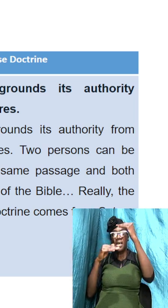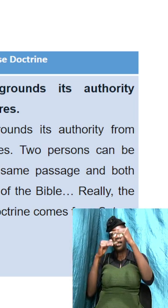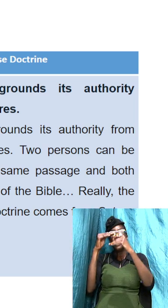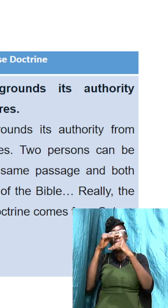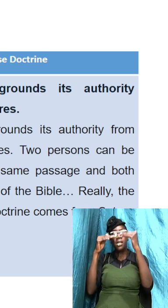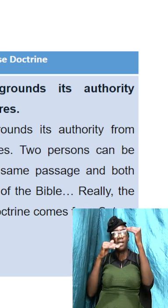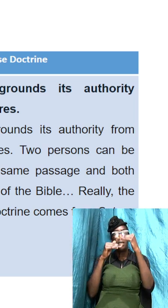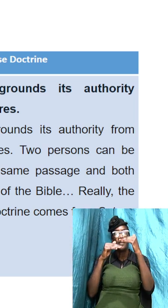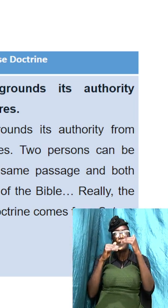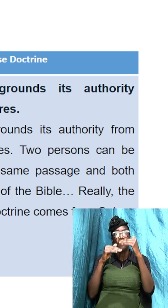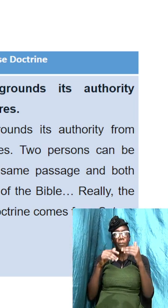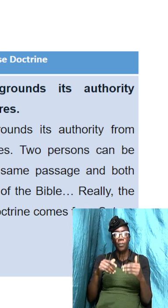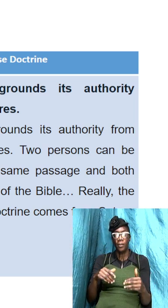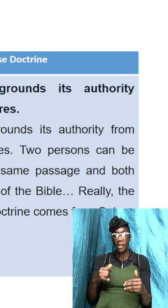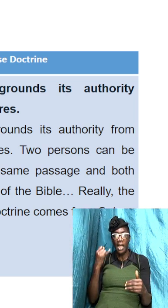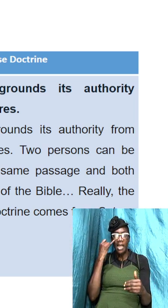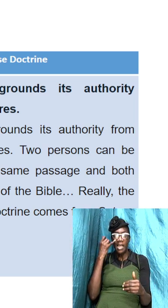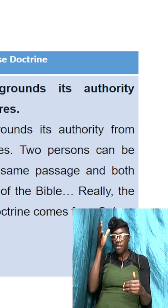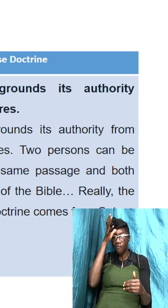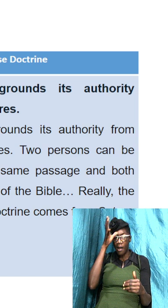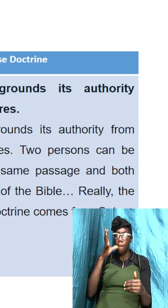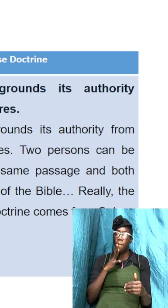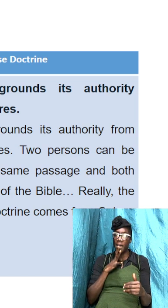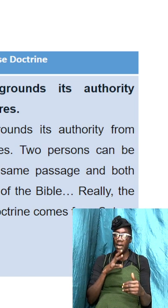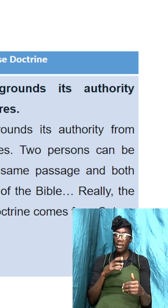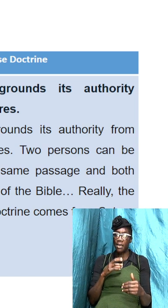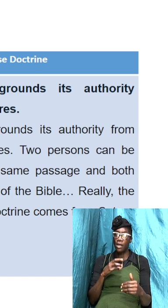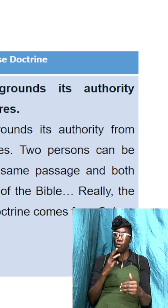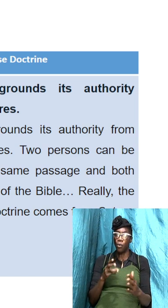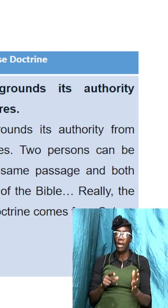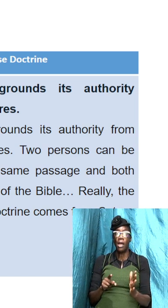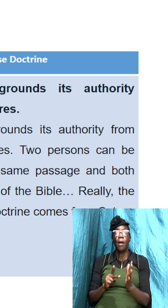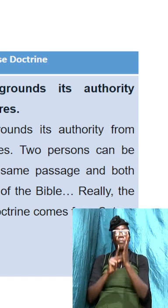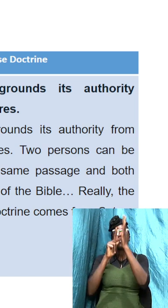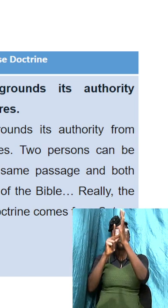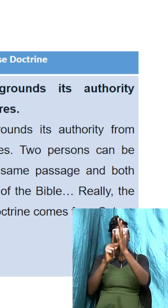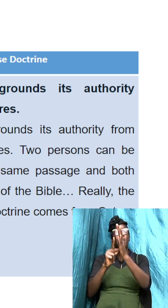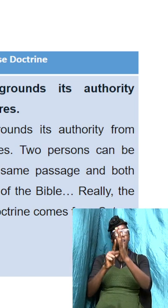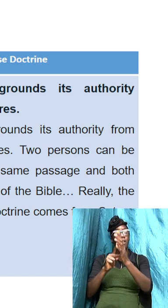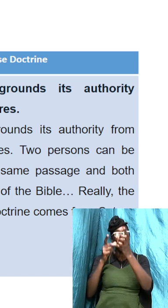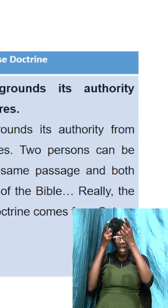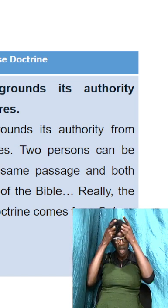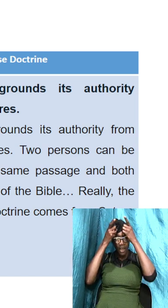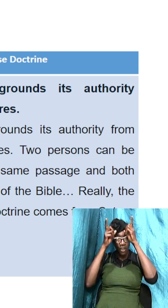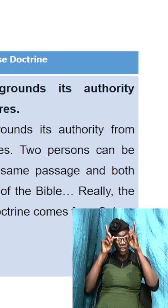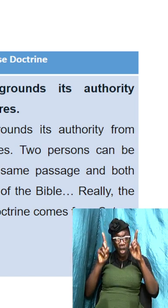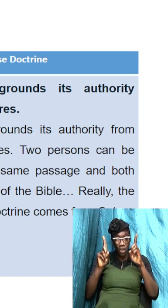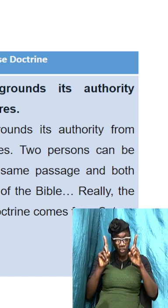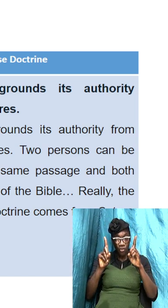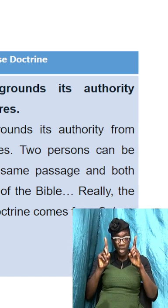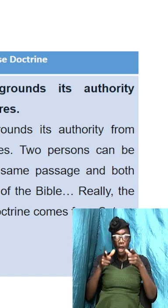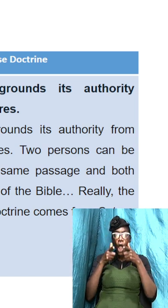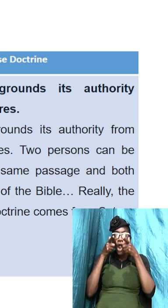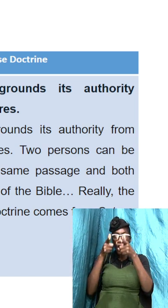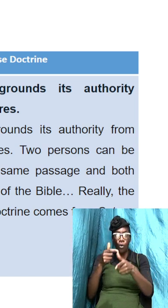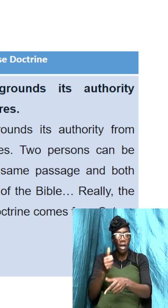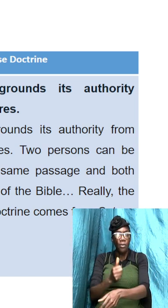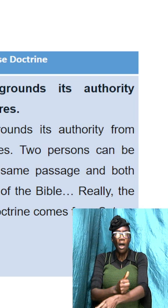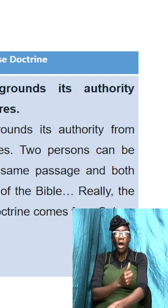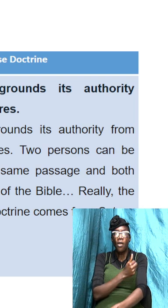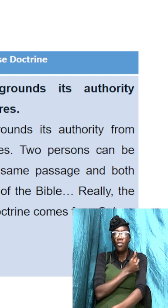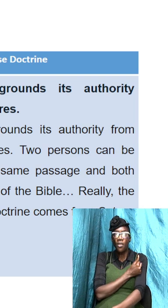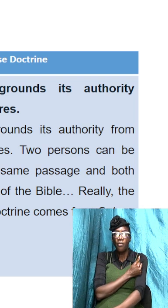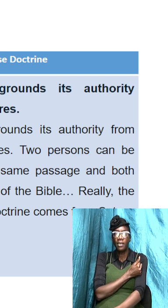a man is going to present a doctrine we must look at the authority of it